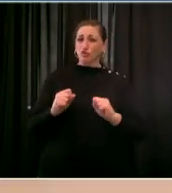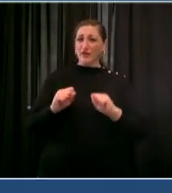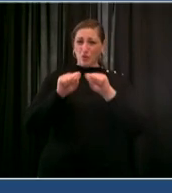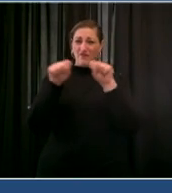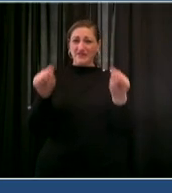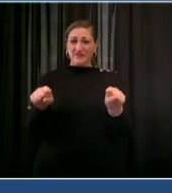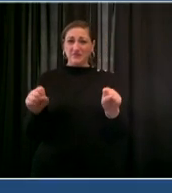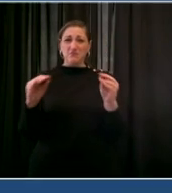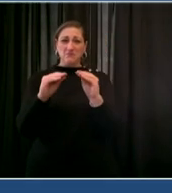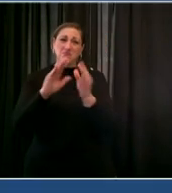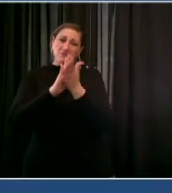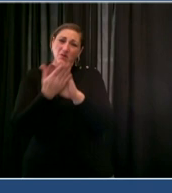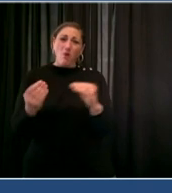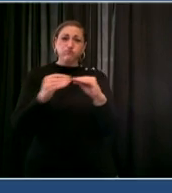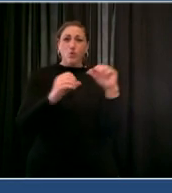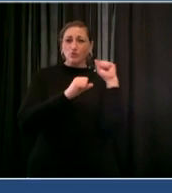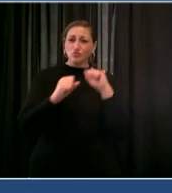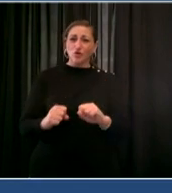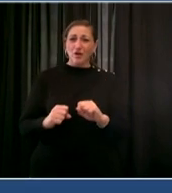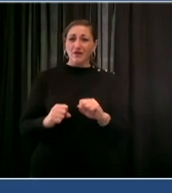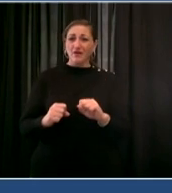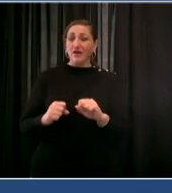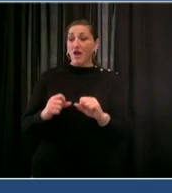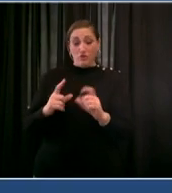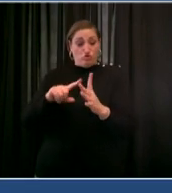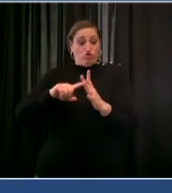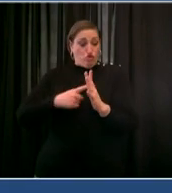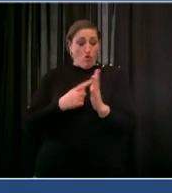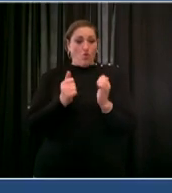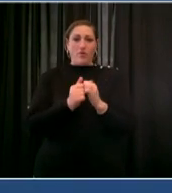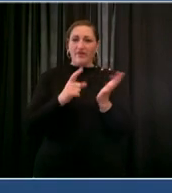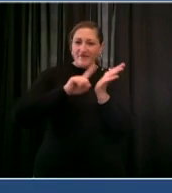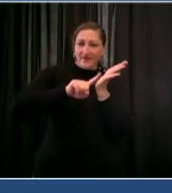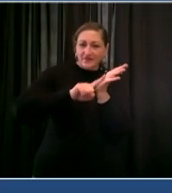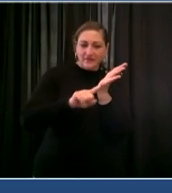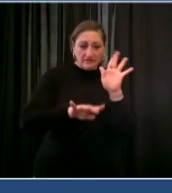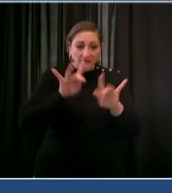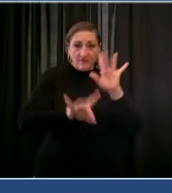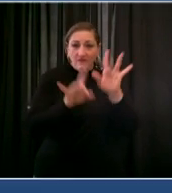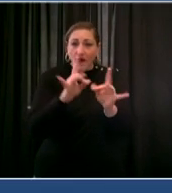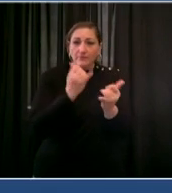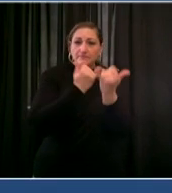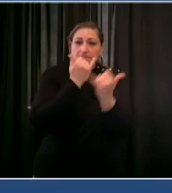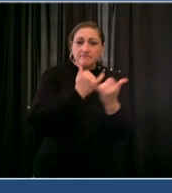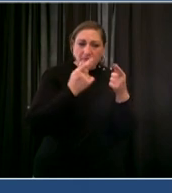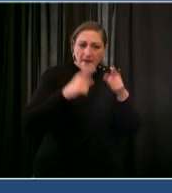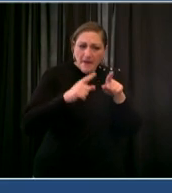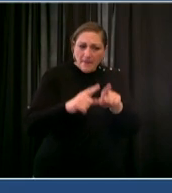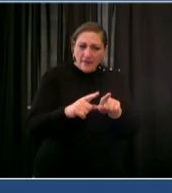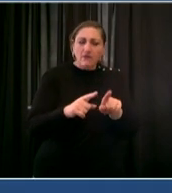next week we will bring together the leaders of the five organizations that we contract with to provide